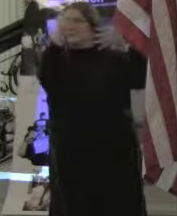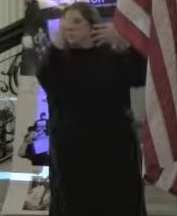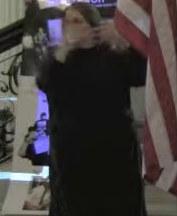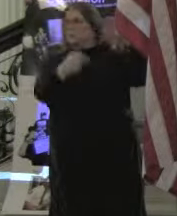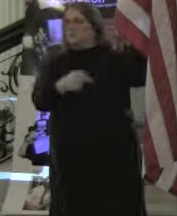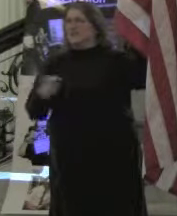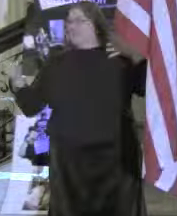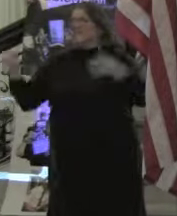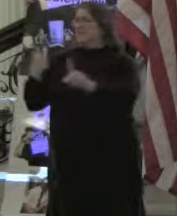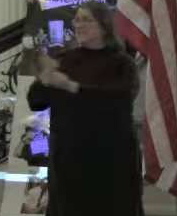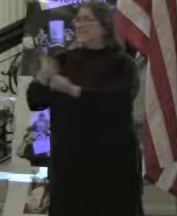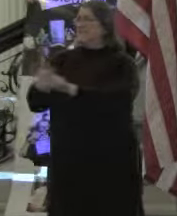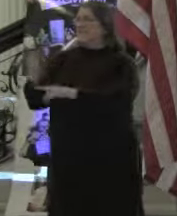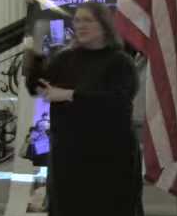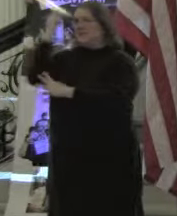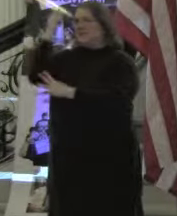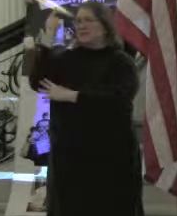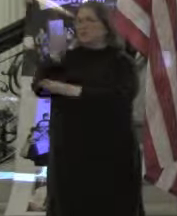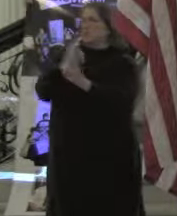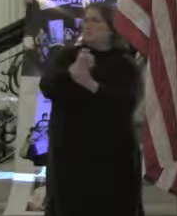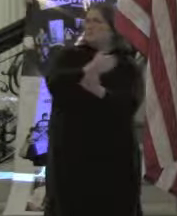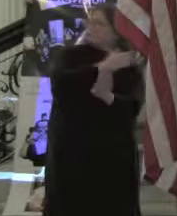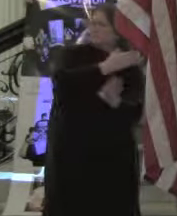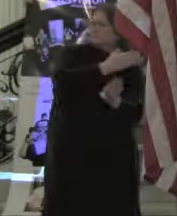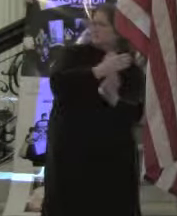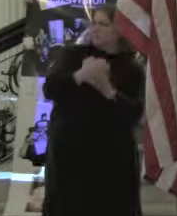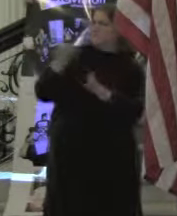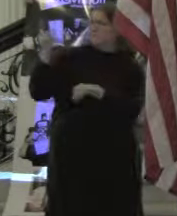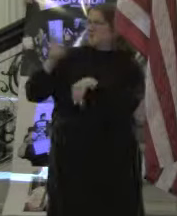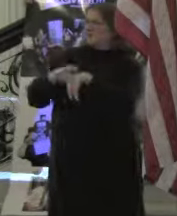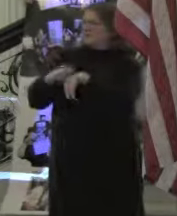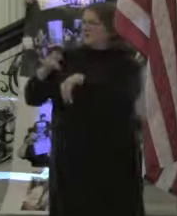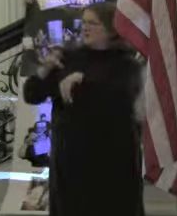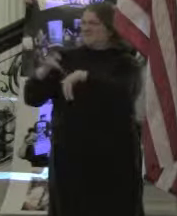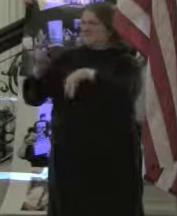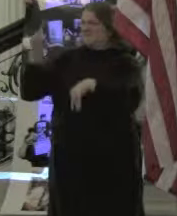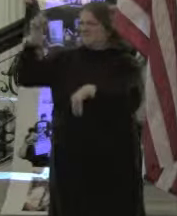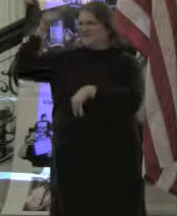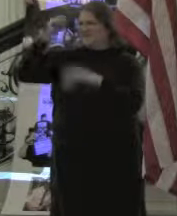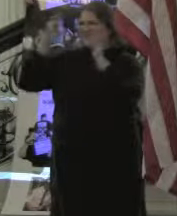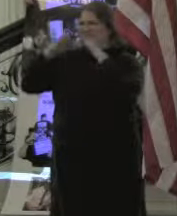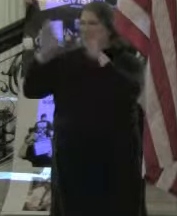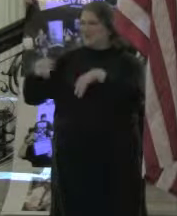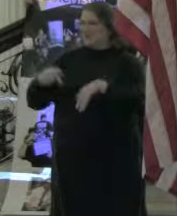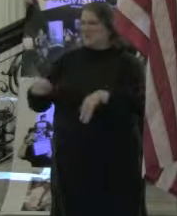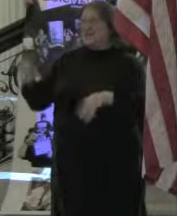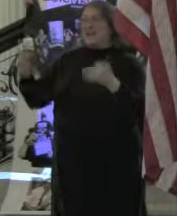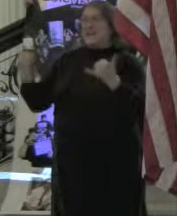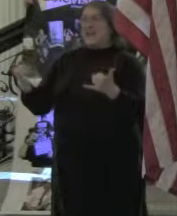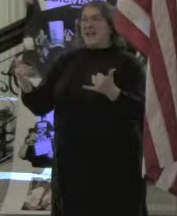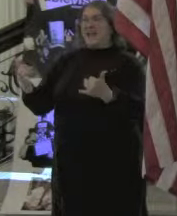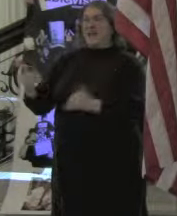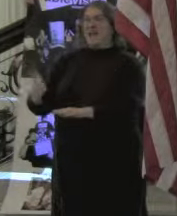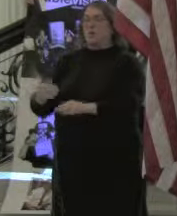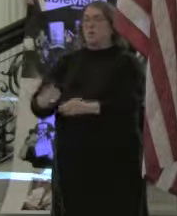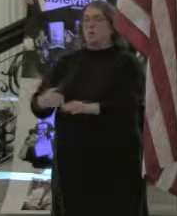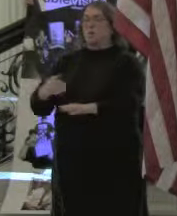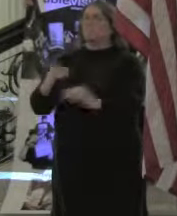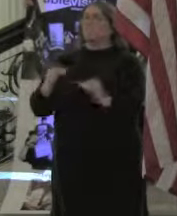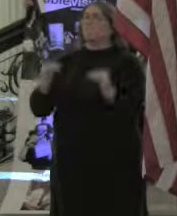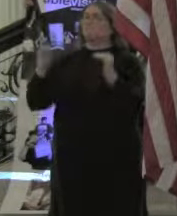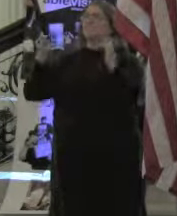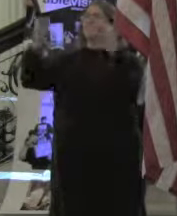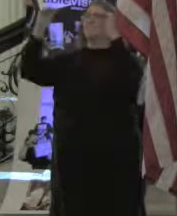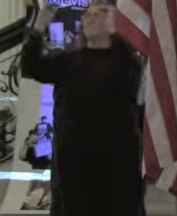guy that got this from the very beginning of his, of being here at the Statehouse. And now as Speaker in a position of power, he's been